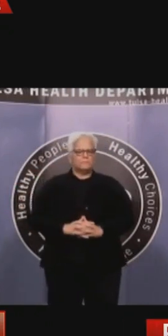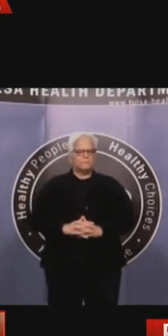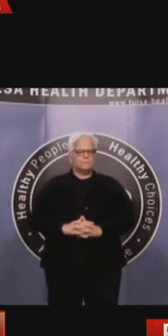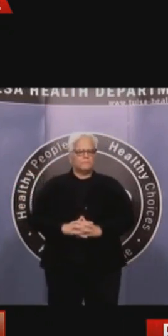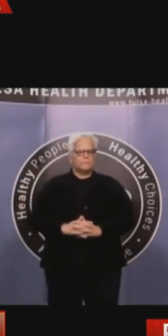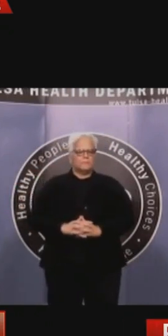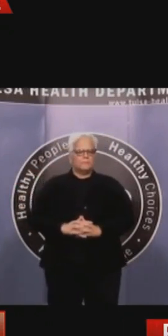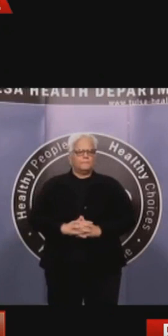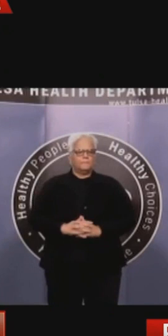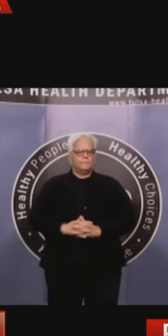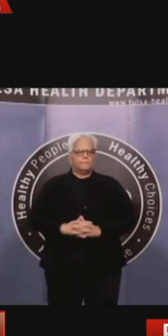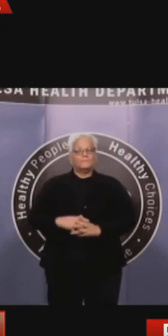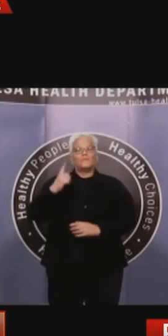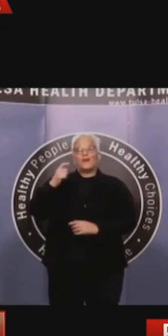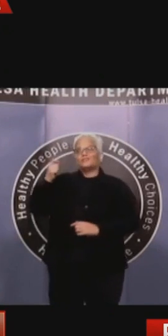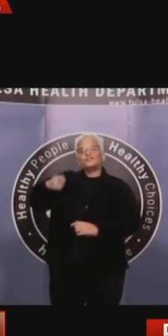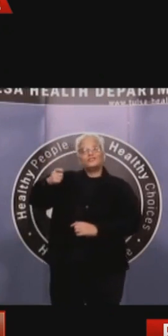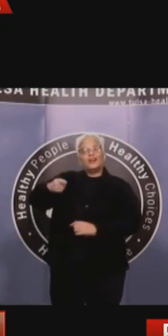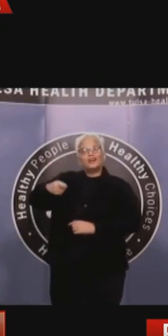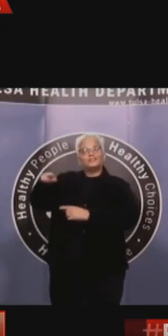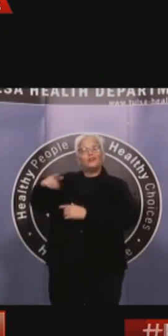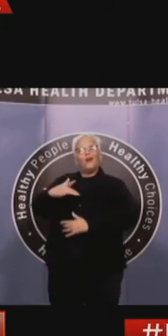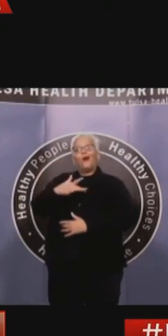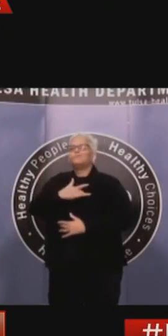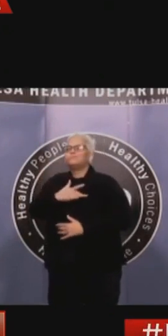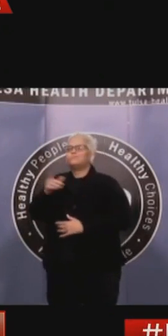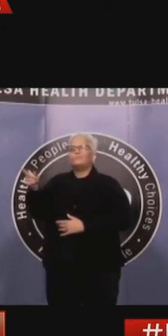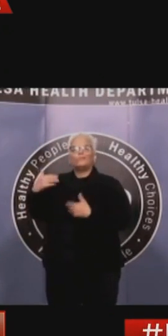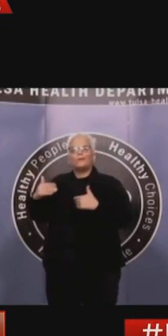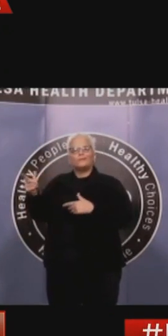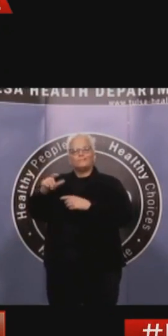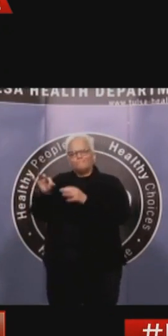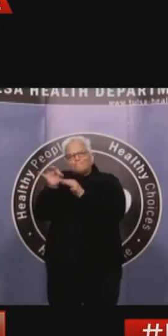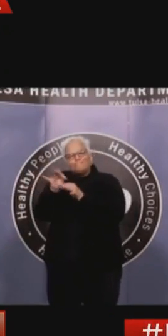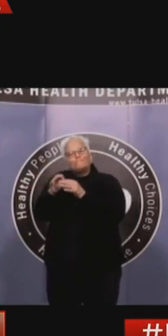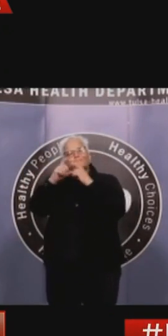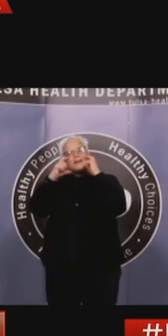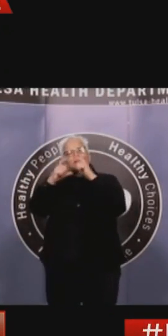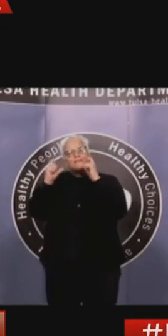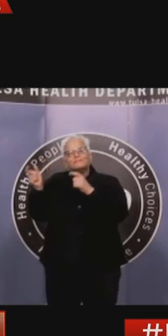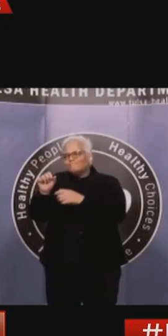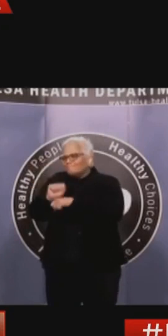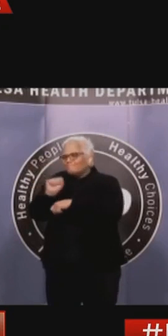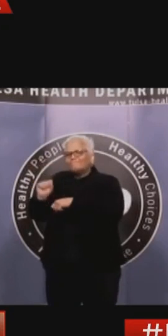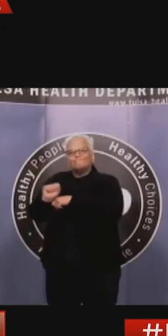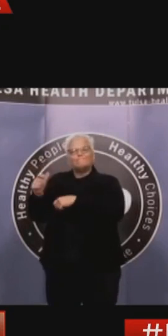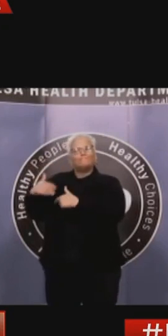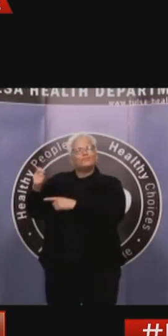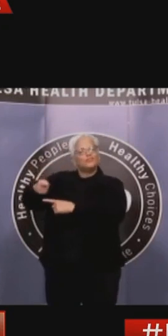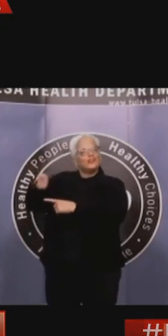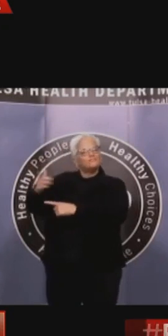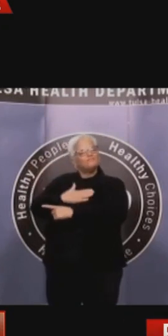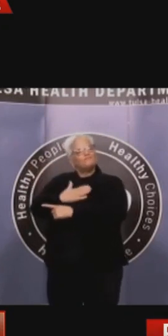And then I want to thank a group of quilters at Tulsa County led by Thora Cohee. They are making additional masks for the